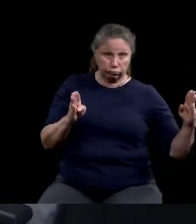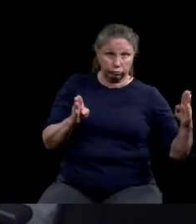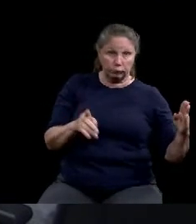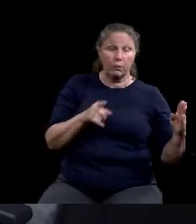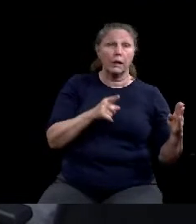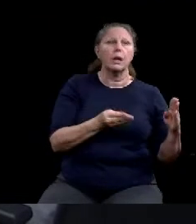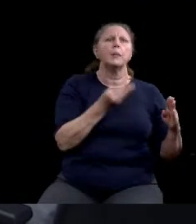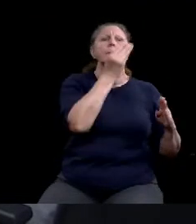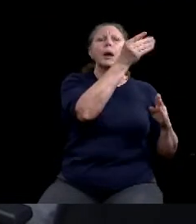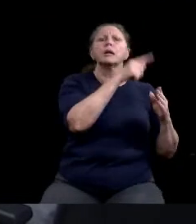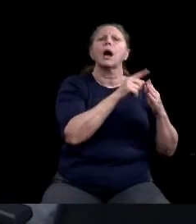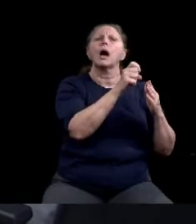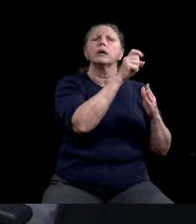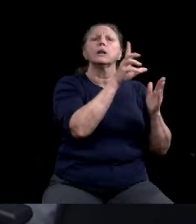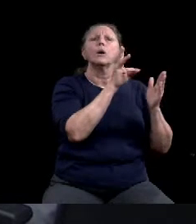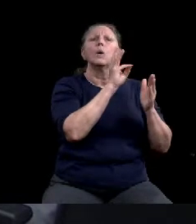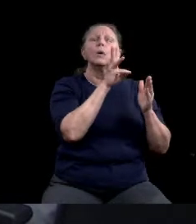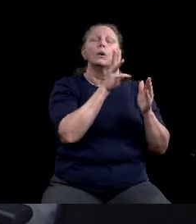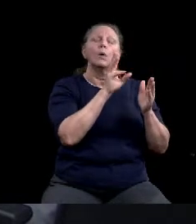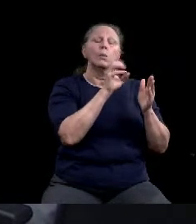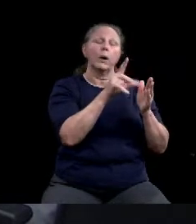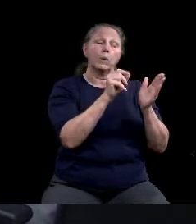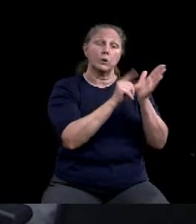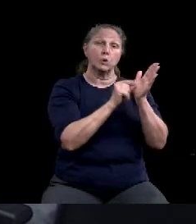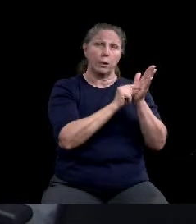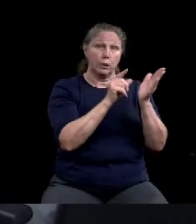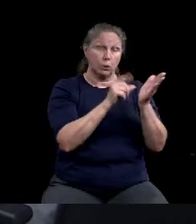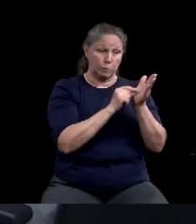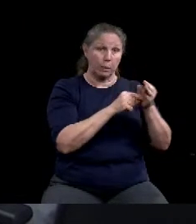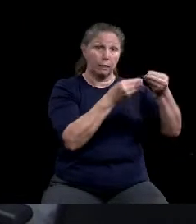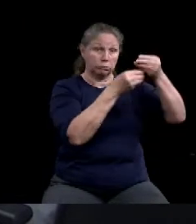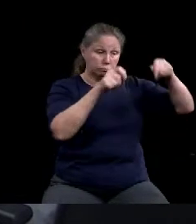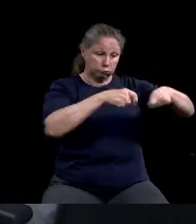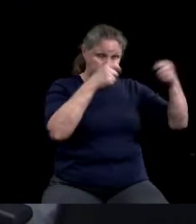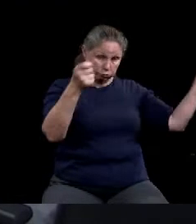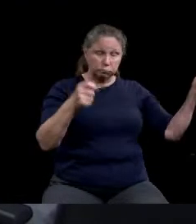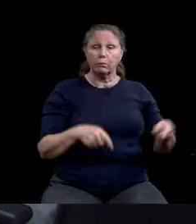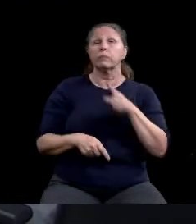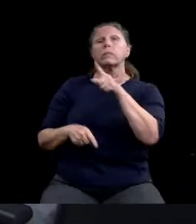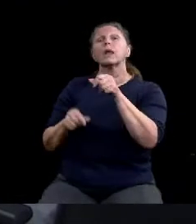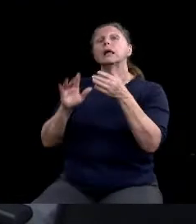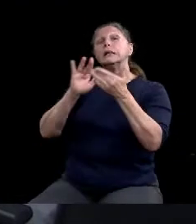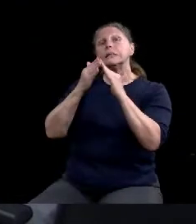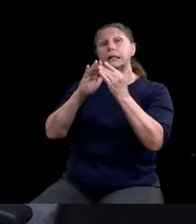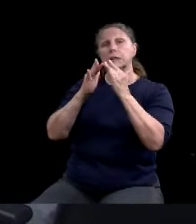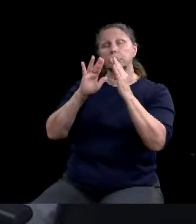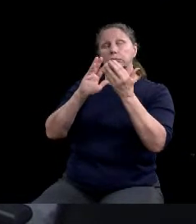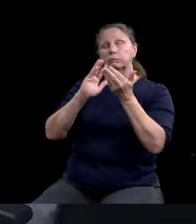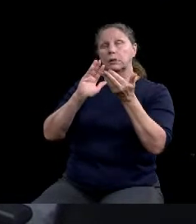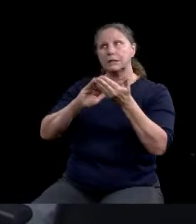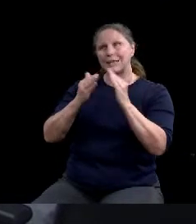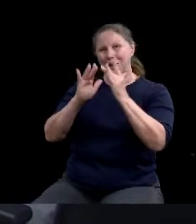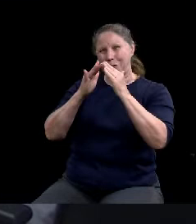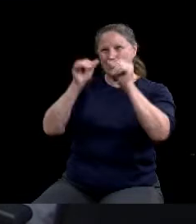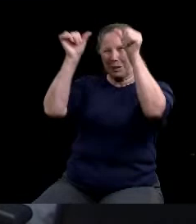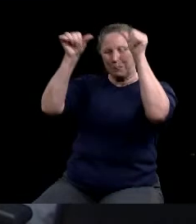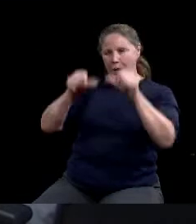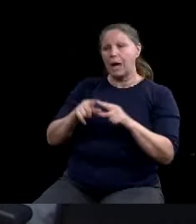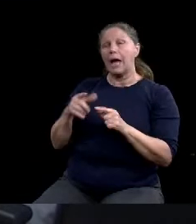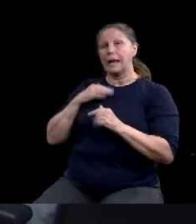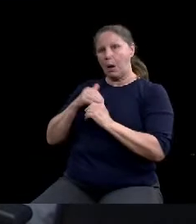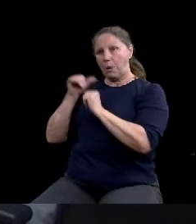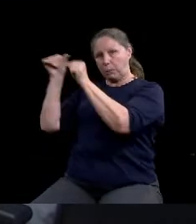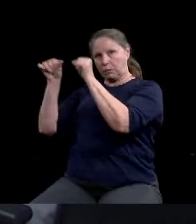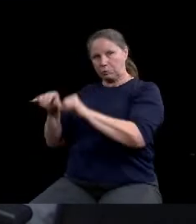Herald newspaper, posted on the city's website and on the city's bulletin board. To date, no comments were received.